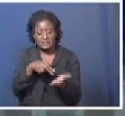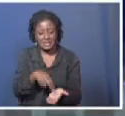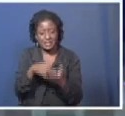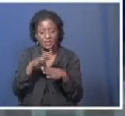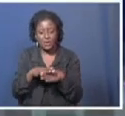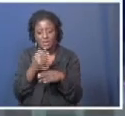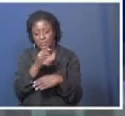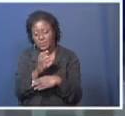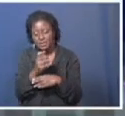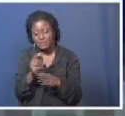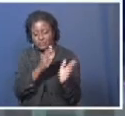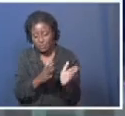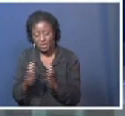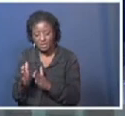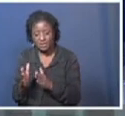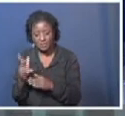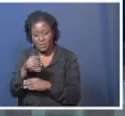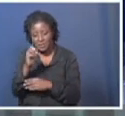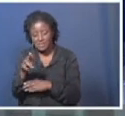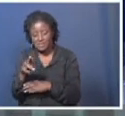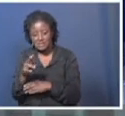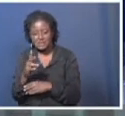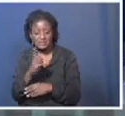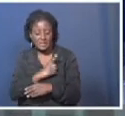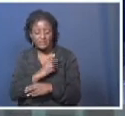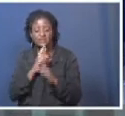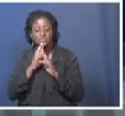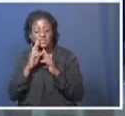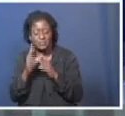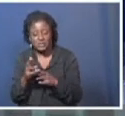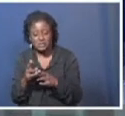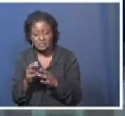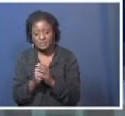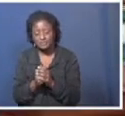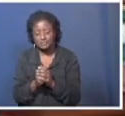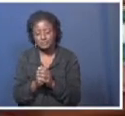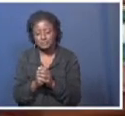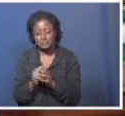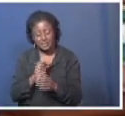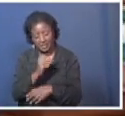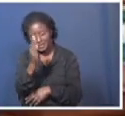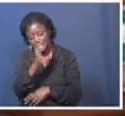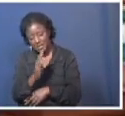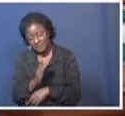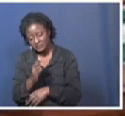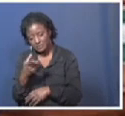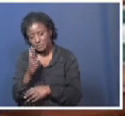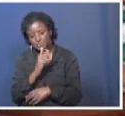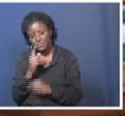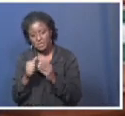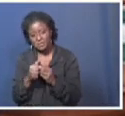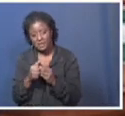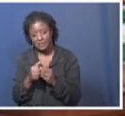a point of order, Prime Minister Davis fired back with this response. I never spoke about